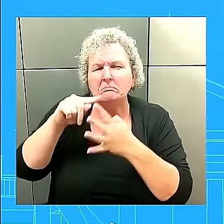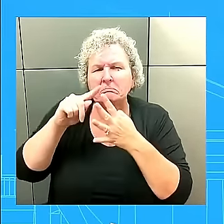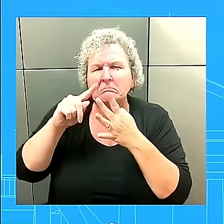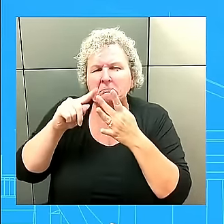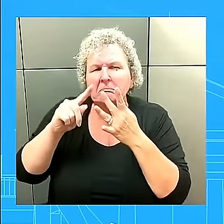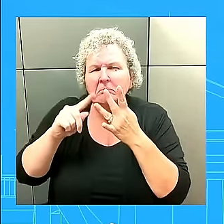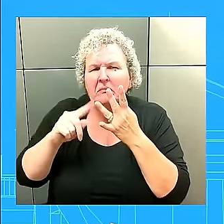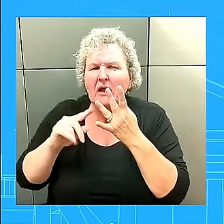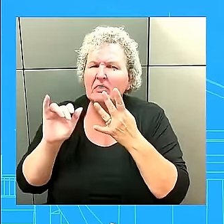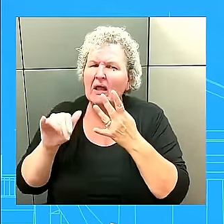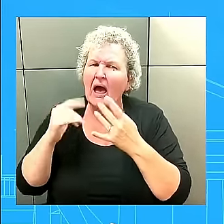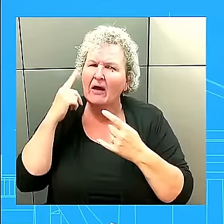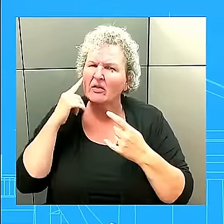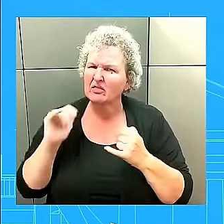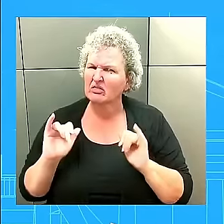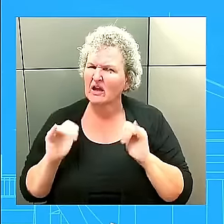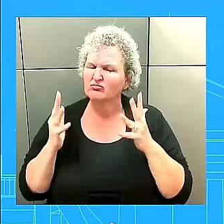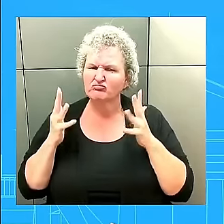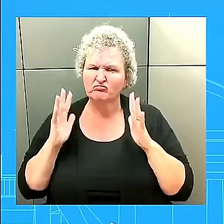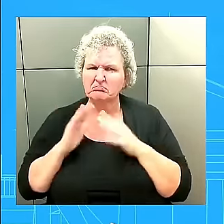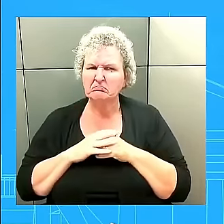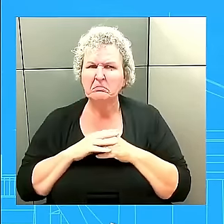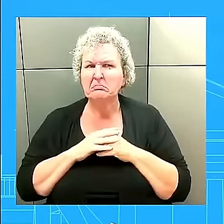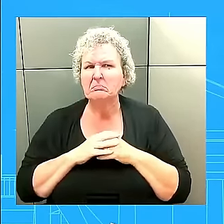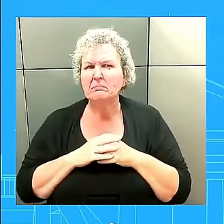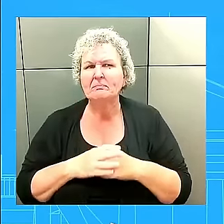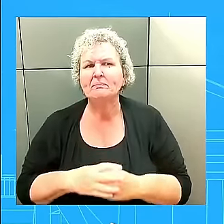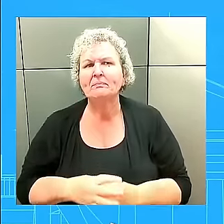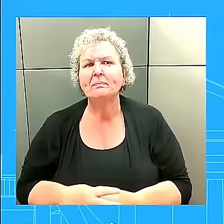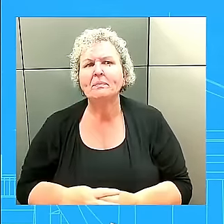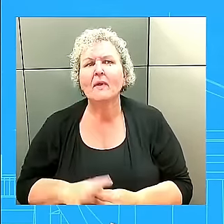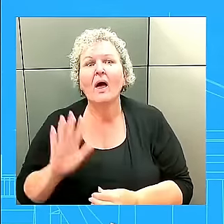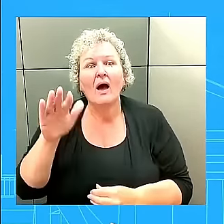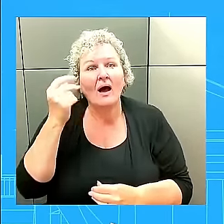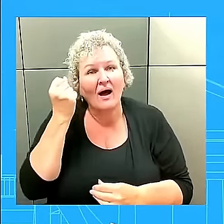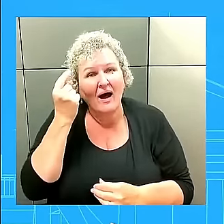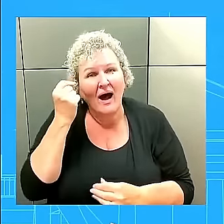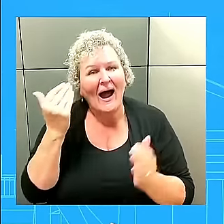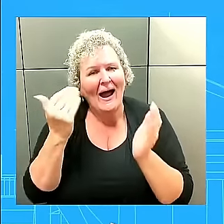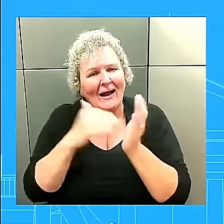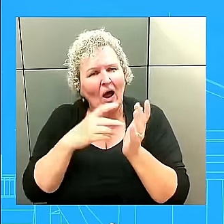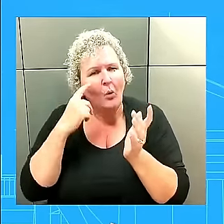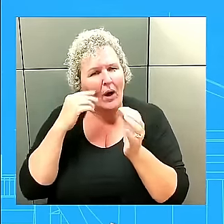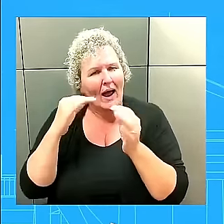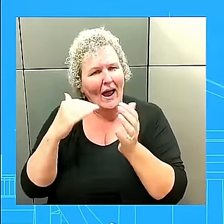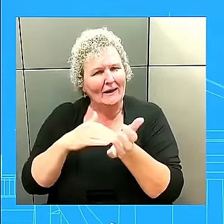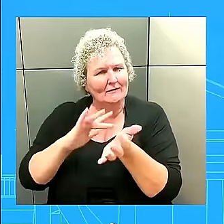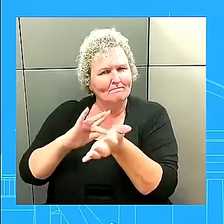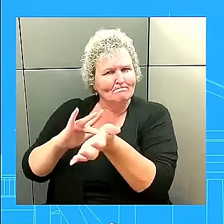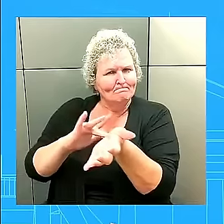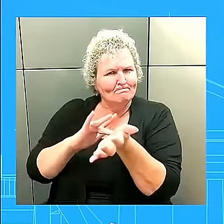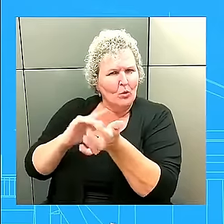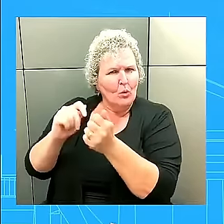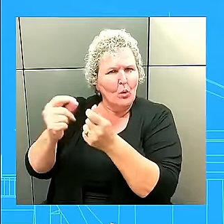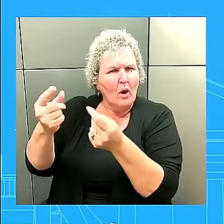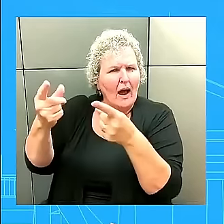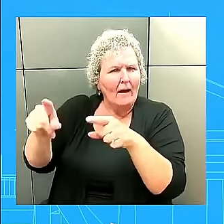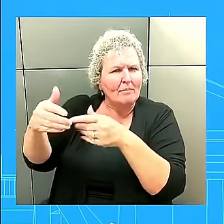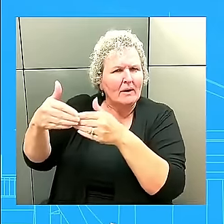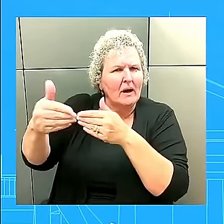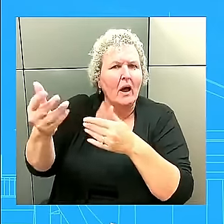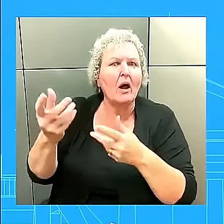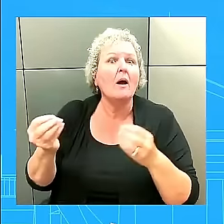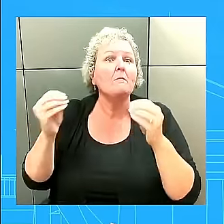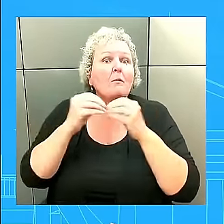as that and no further. But as I also said, we're going to monitor this and watch this closely. And obviously if we have more information that we can share with you, we certainly